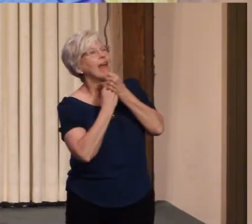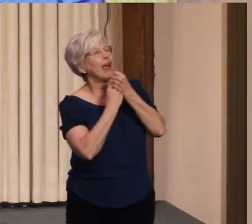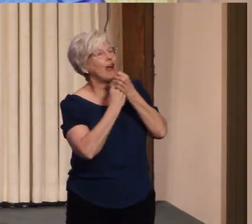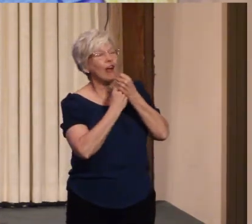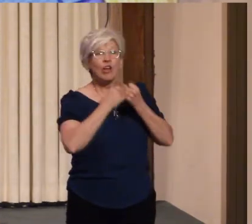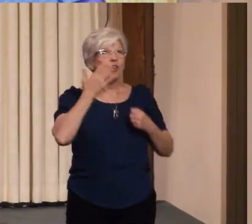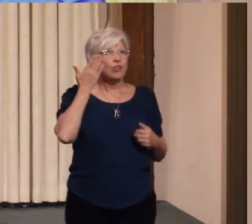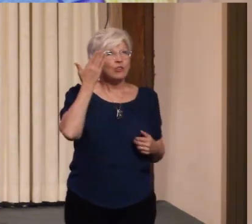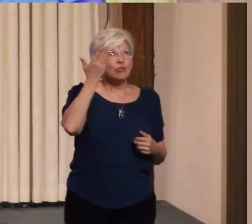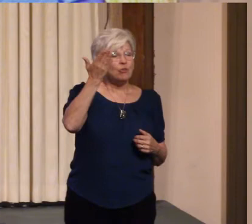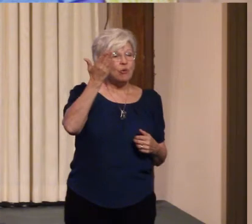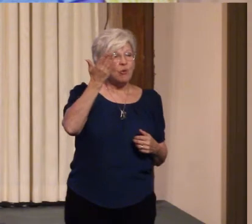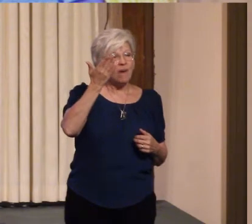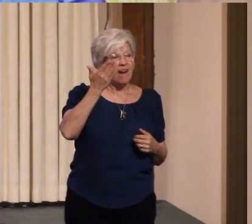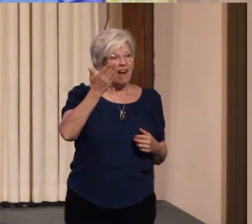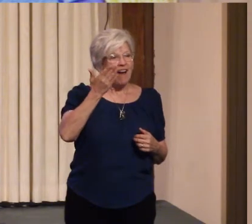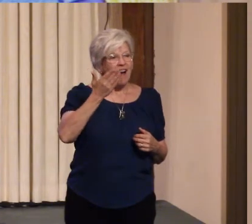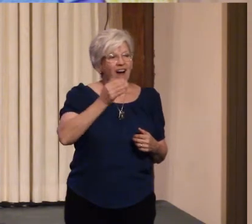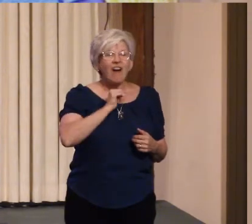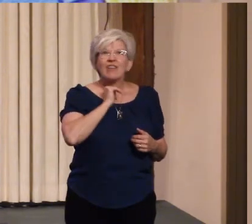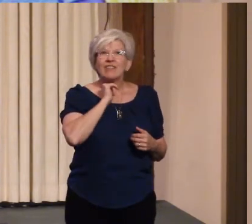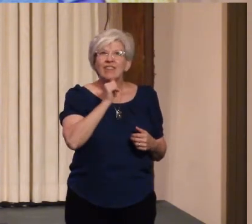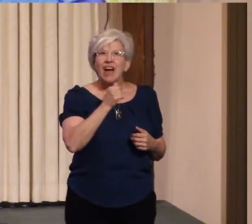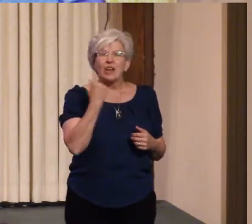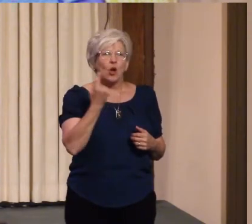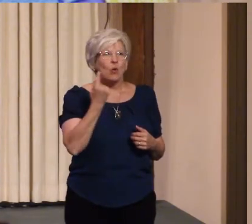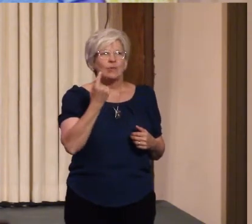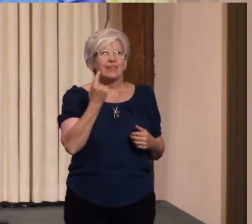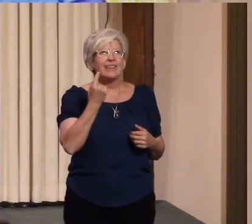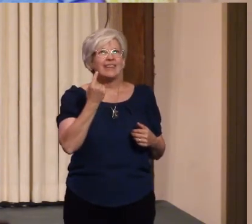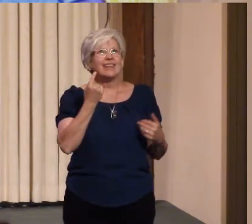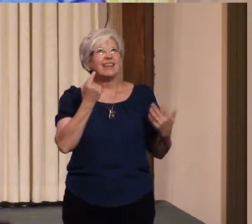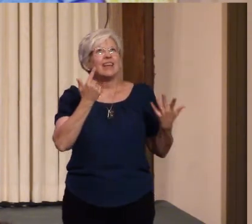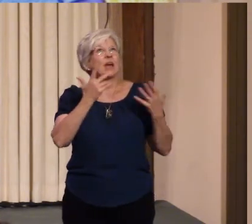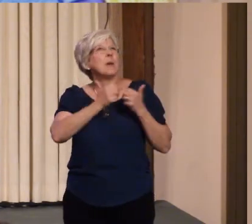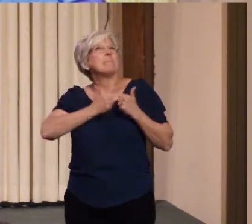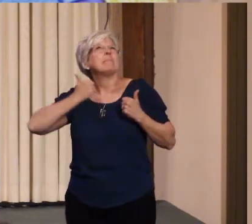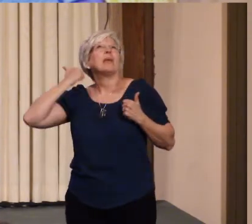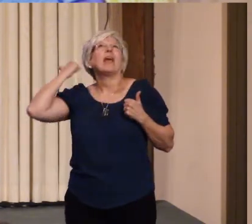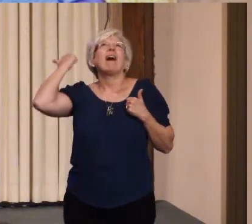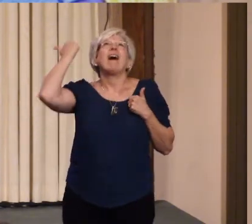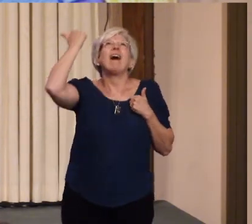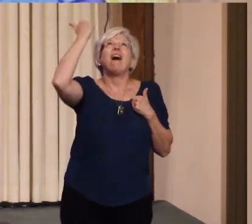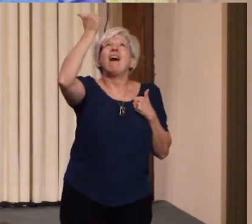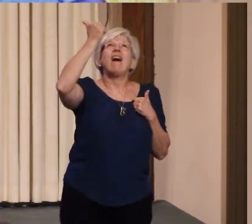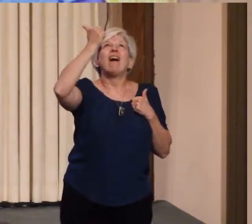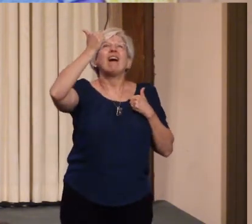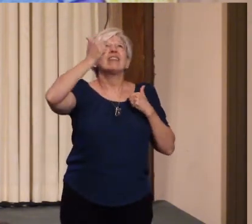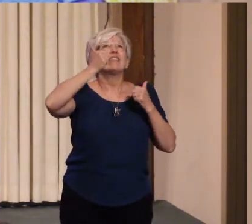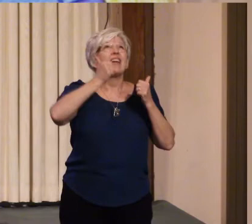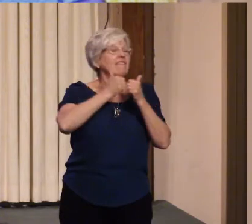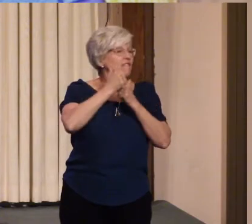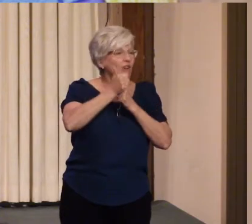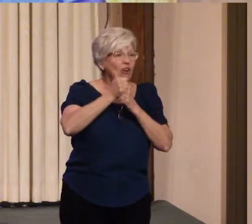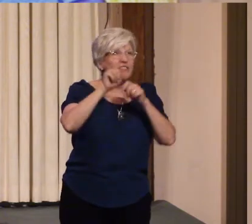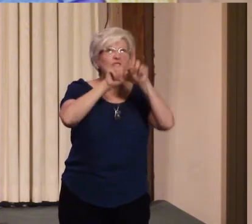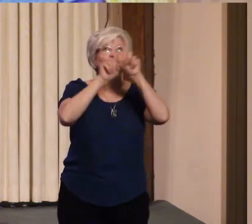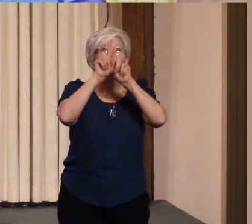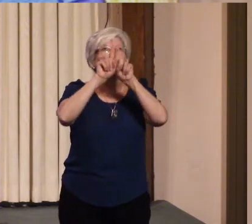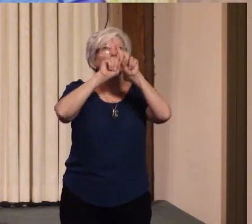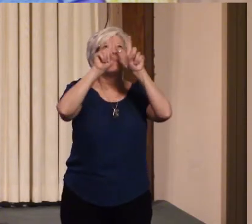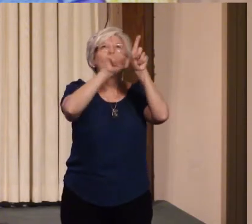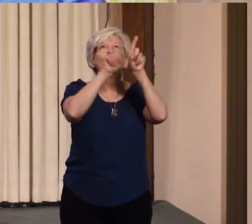not only beyond the deepest star in space but deep within us